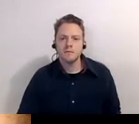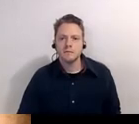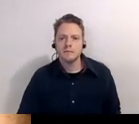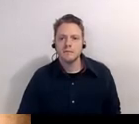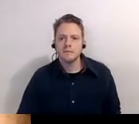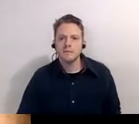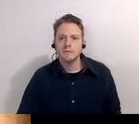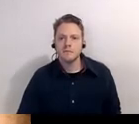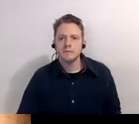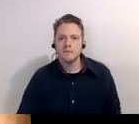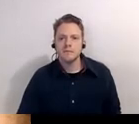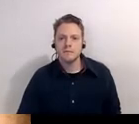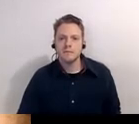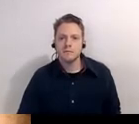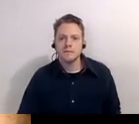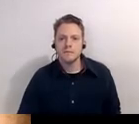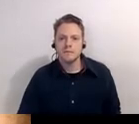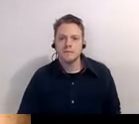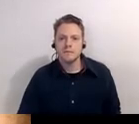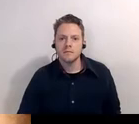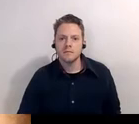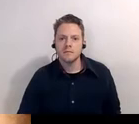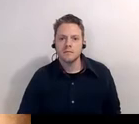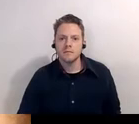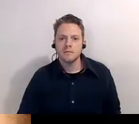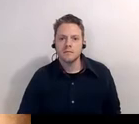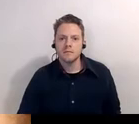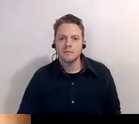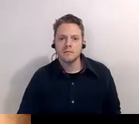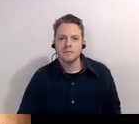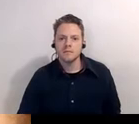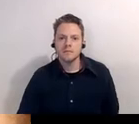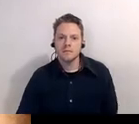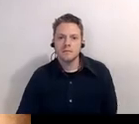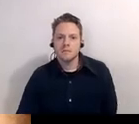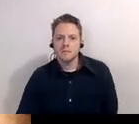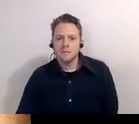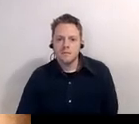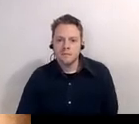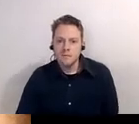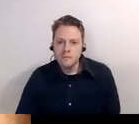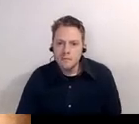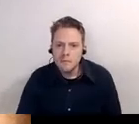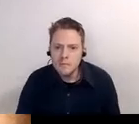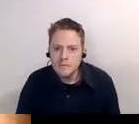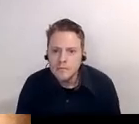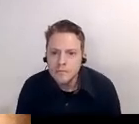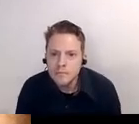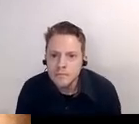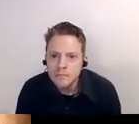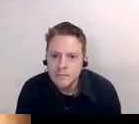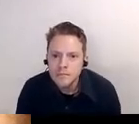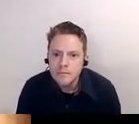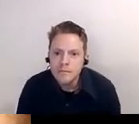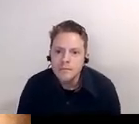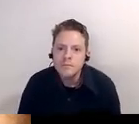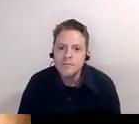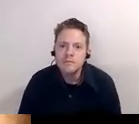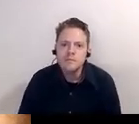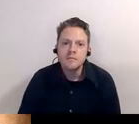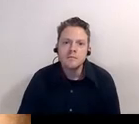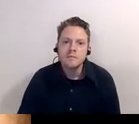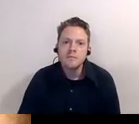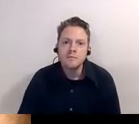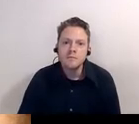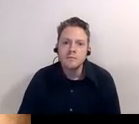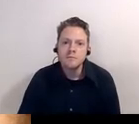bartlett durham's body from chatham county to maplewood cemetery a large crowd showed up and he was little kid so they allowed him to they kind of pushed